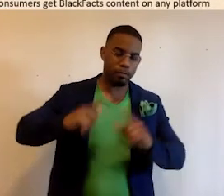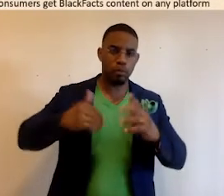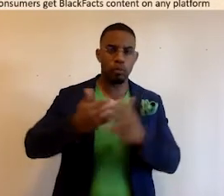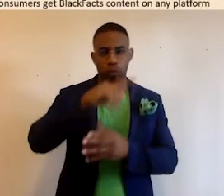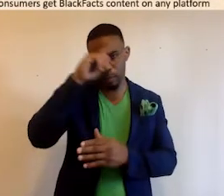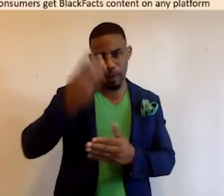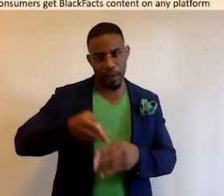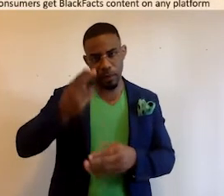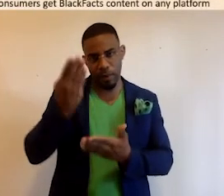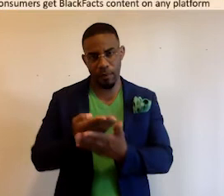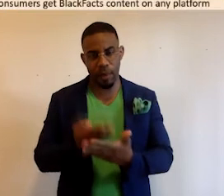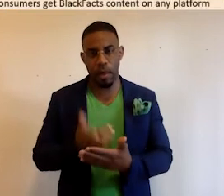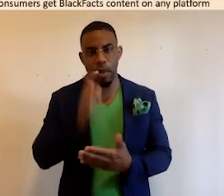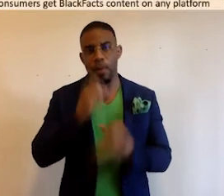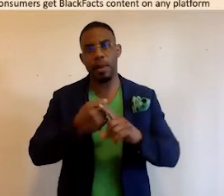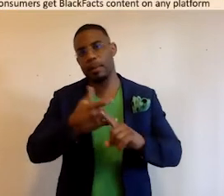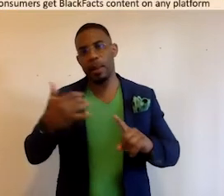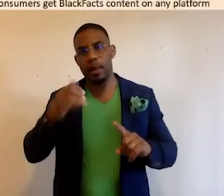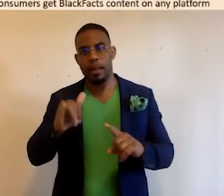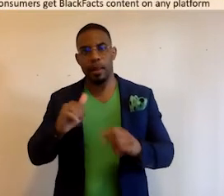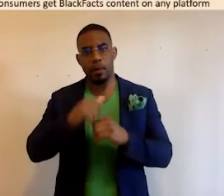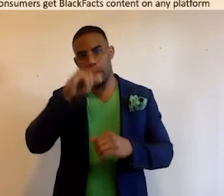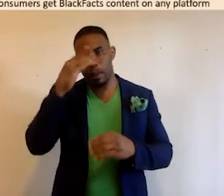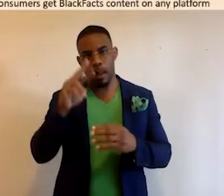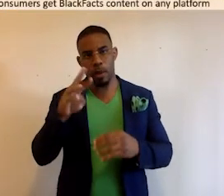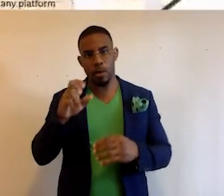Black history facts. And we'll be expanding that with Black News